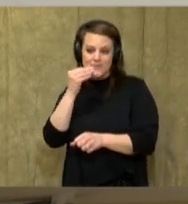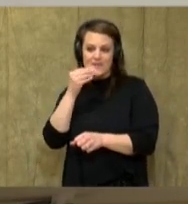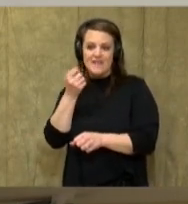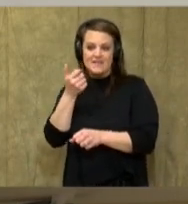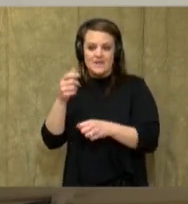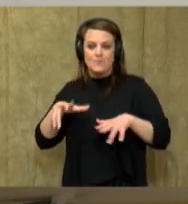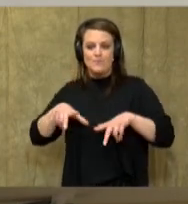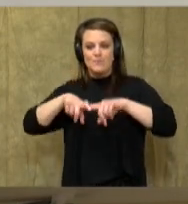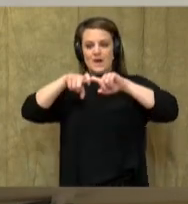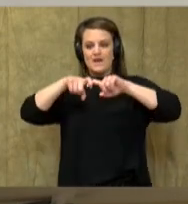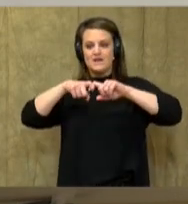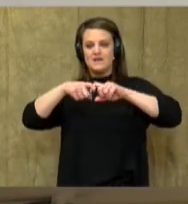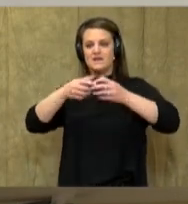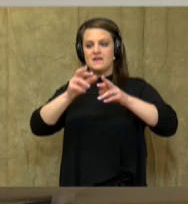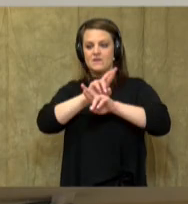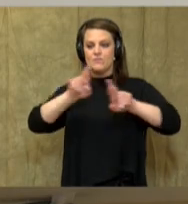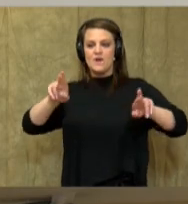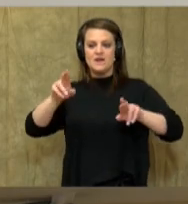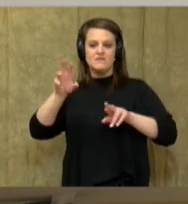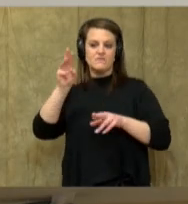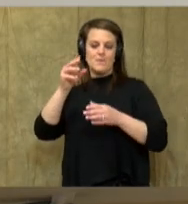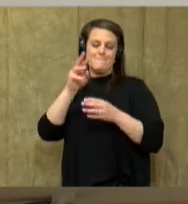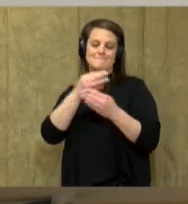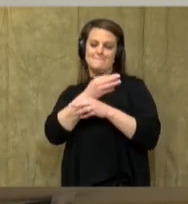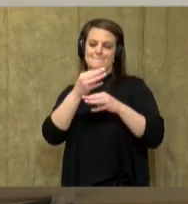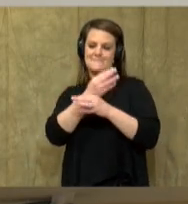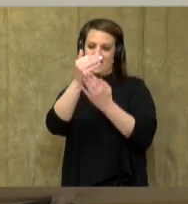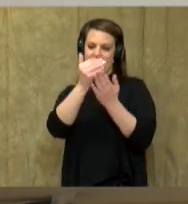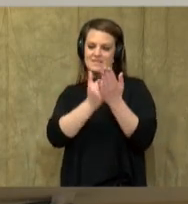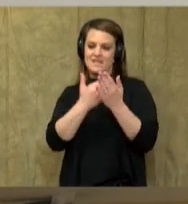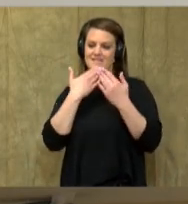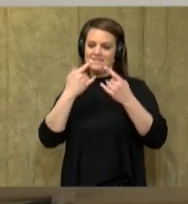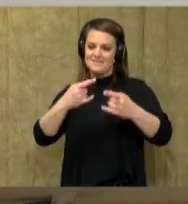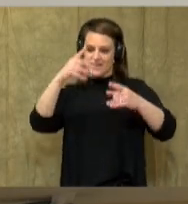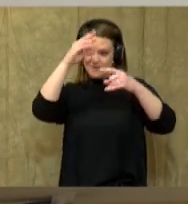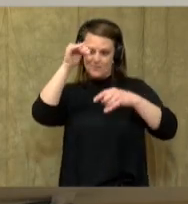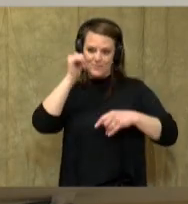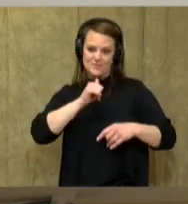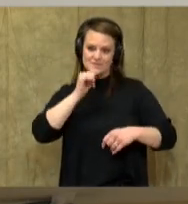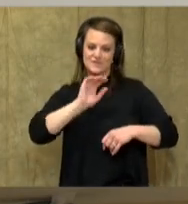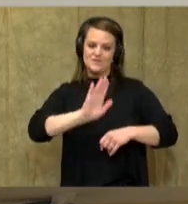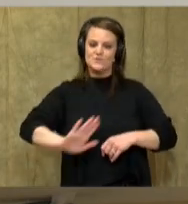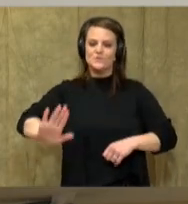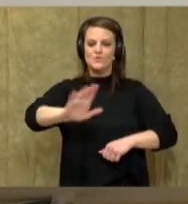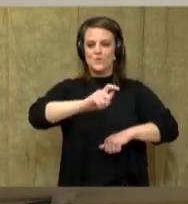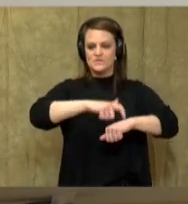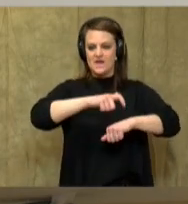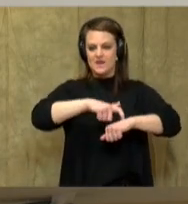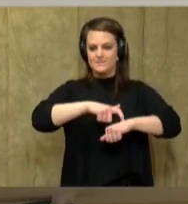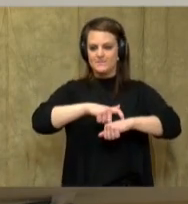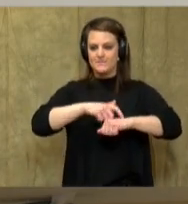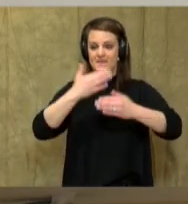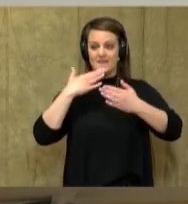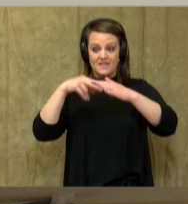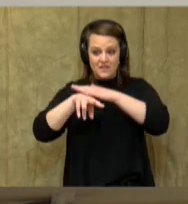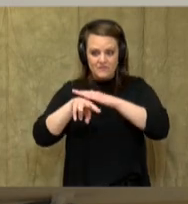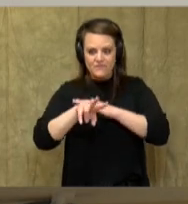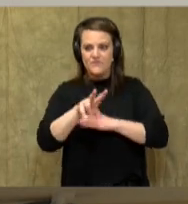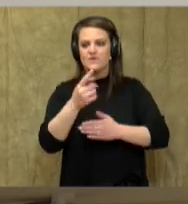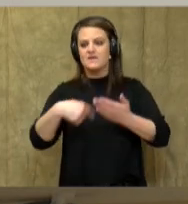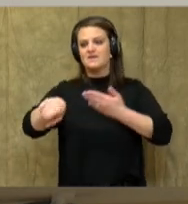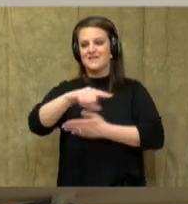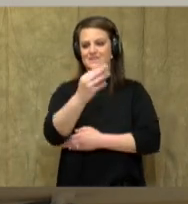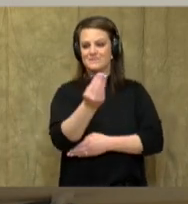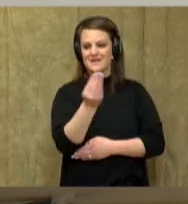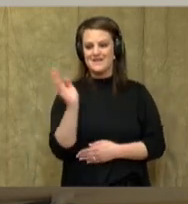as you get ready for Miss Weekly's math lesson. Thanks, boys and girls, for your time this afternoon. I look forward to seeing you again